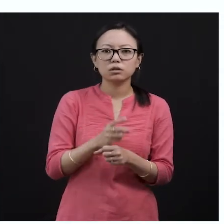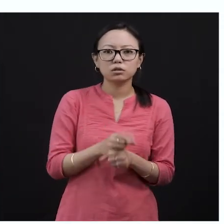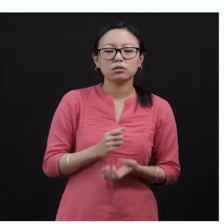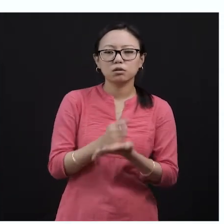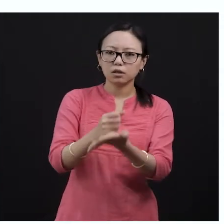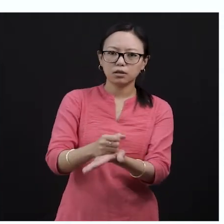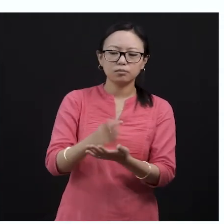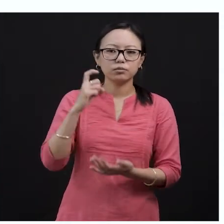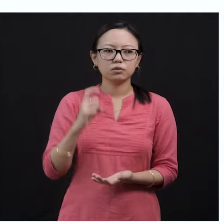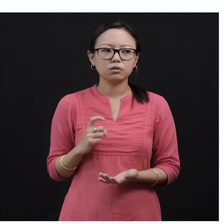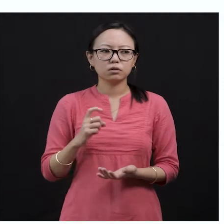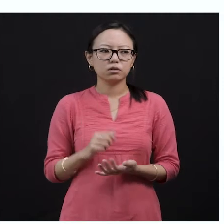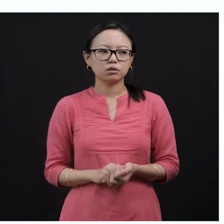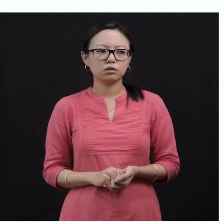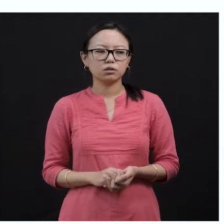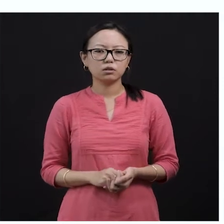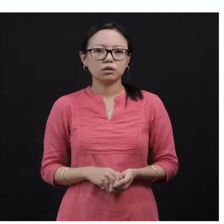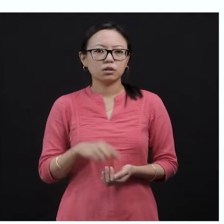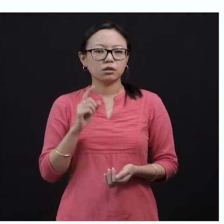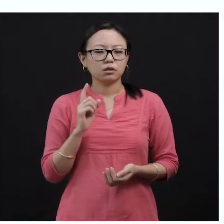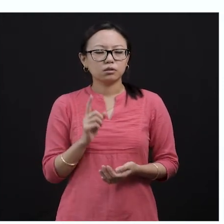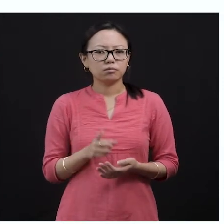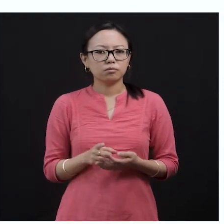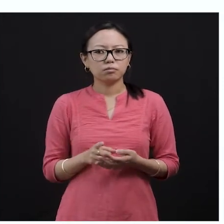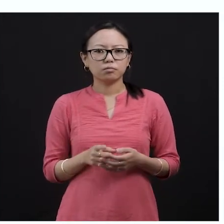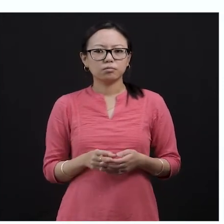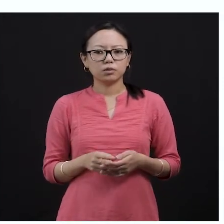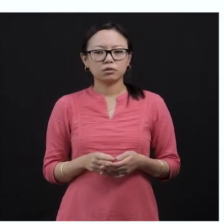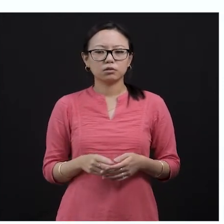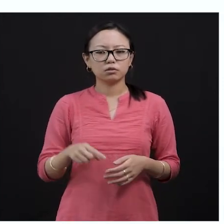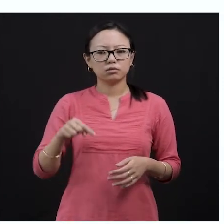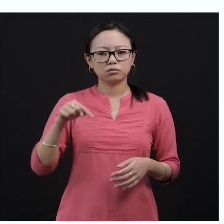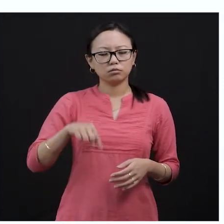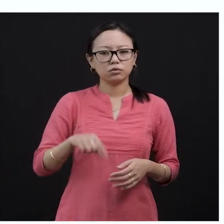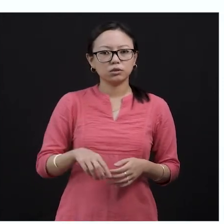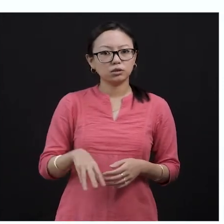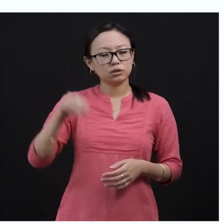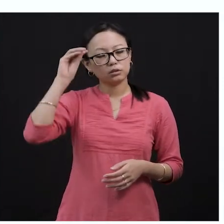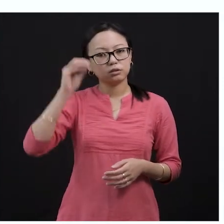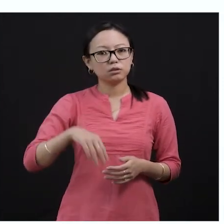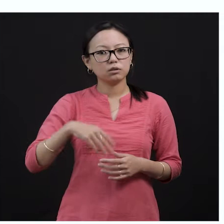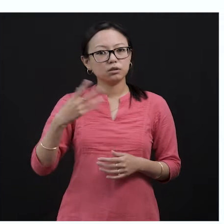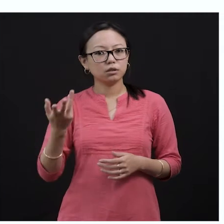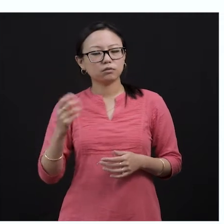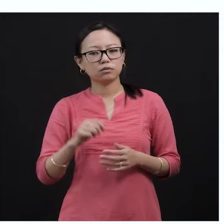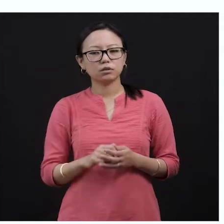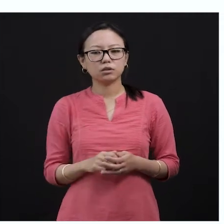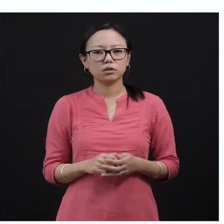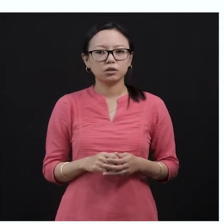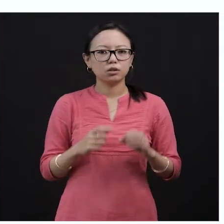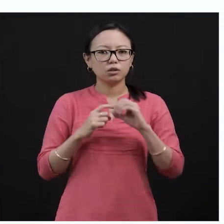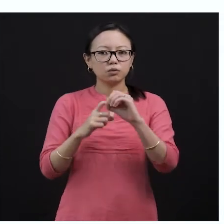to answer the simple questions that are going to be given at the back. Or you can even frame your own questions. That is how you learn better. Okay,